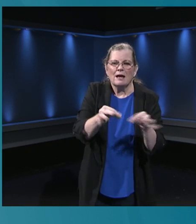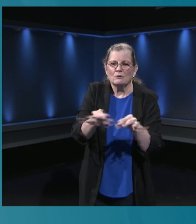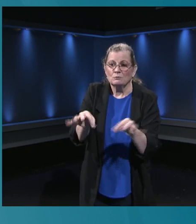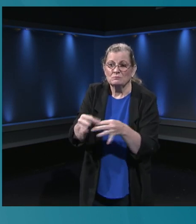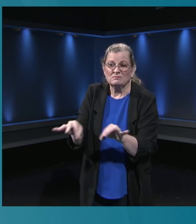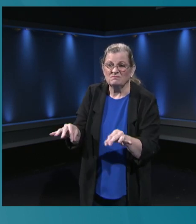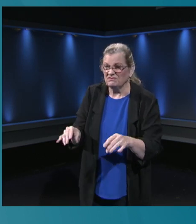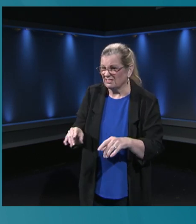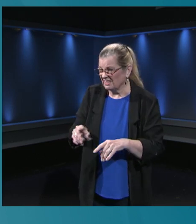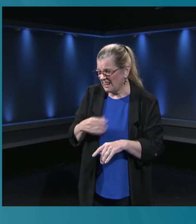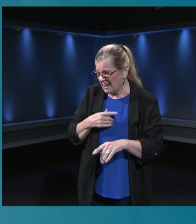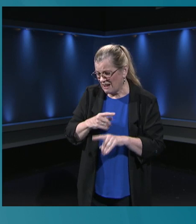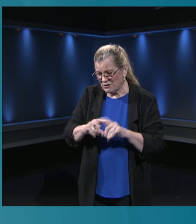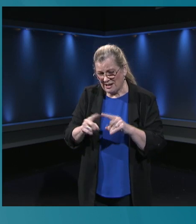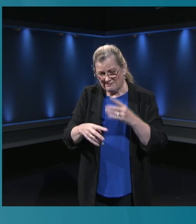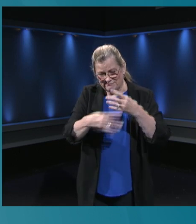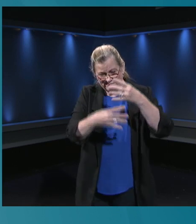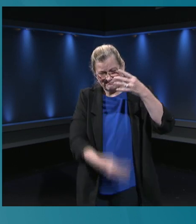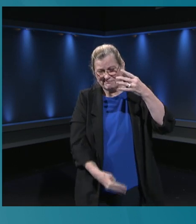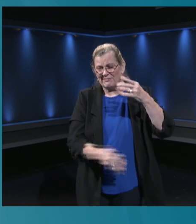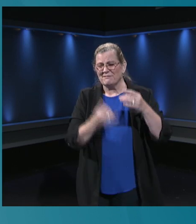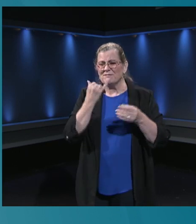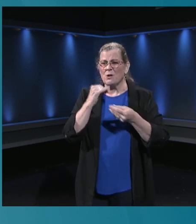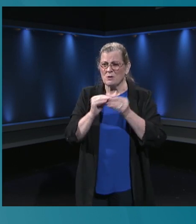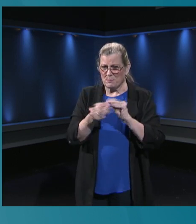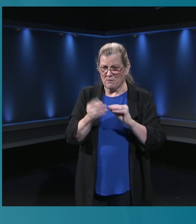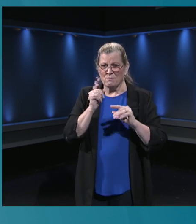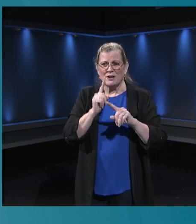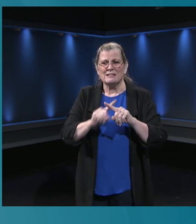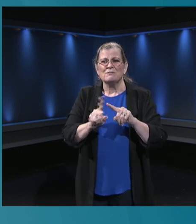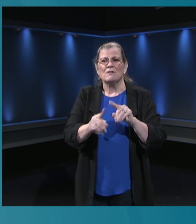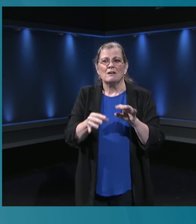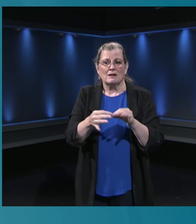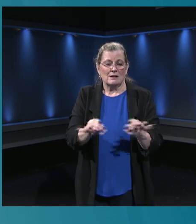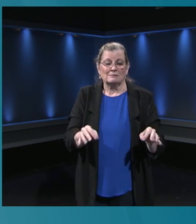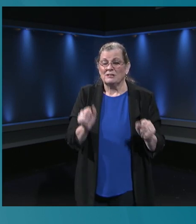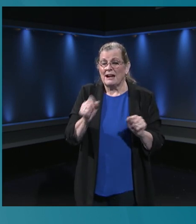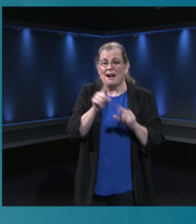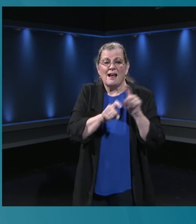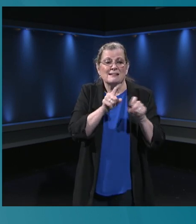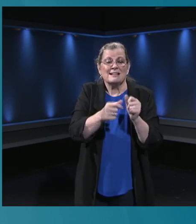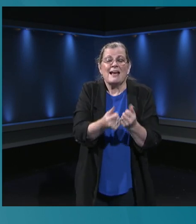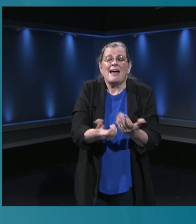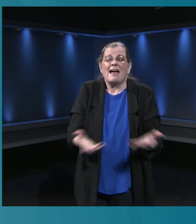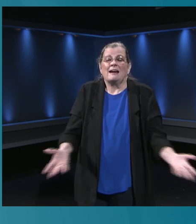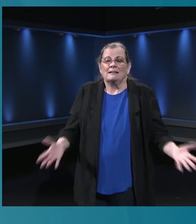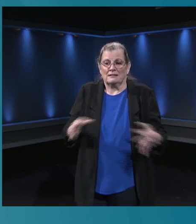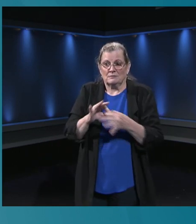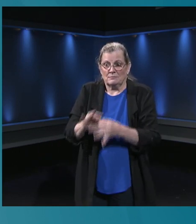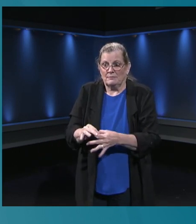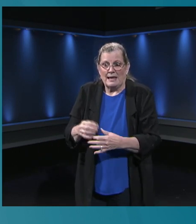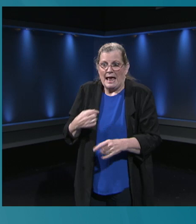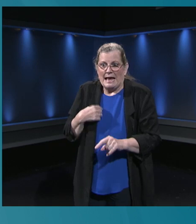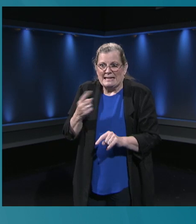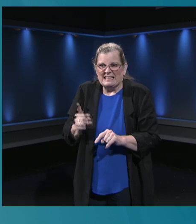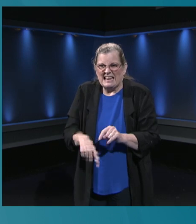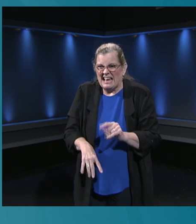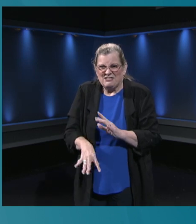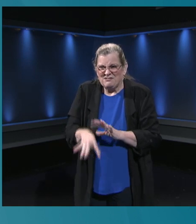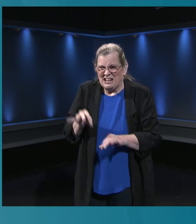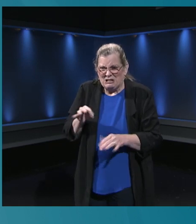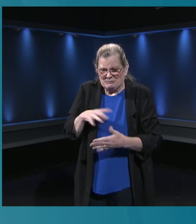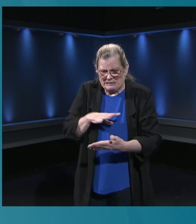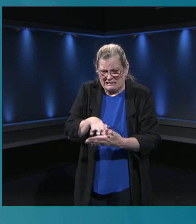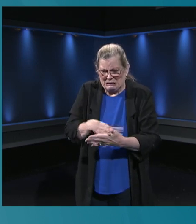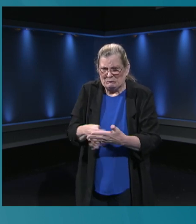eight different languages to ask about anything beyond technology. I don't know how to find my child's schedule. I don't